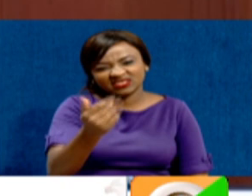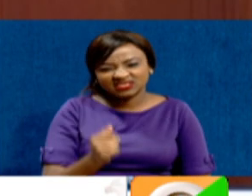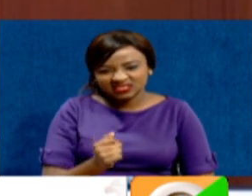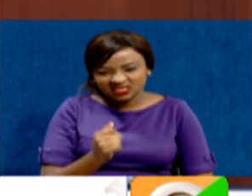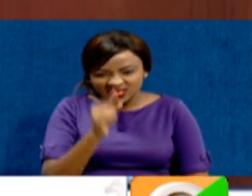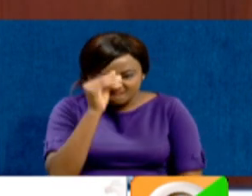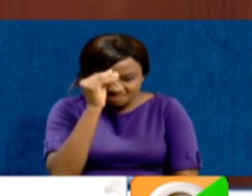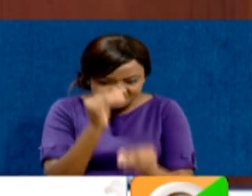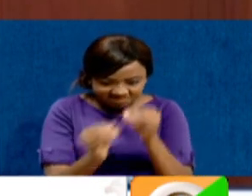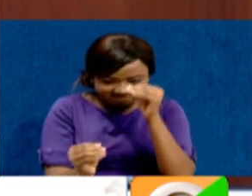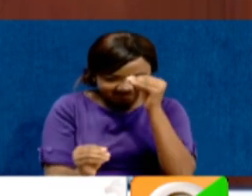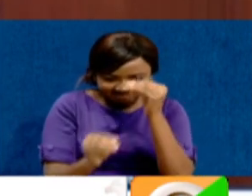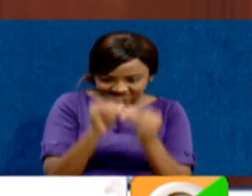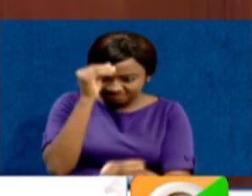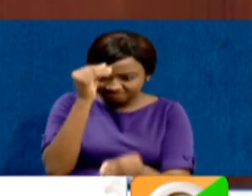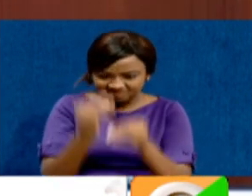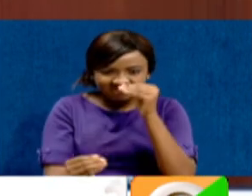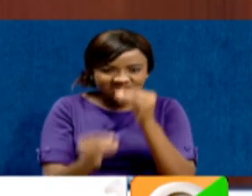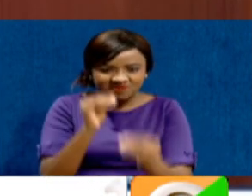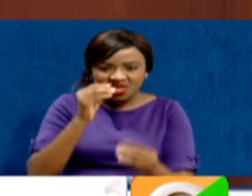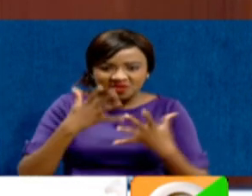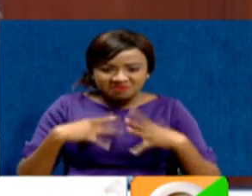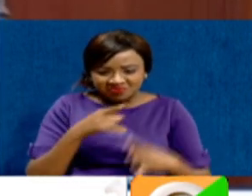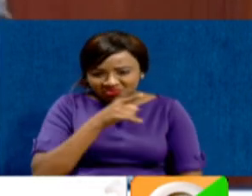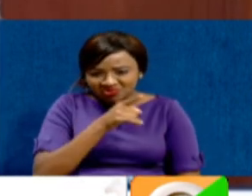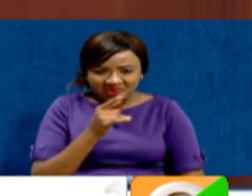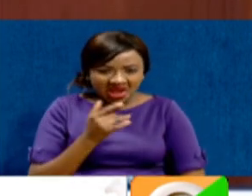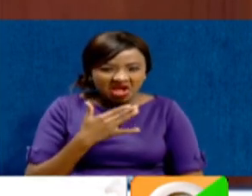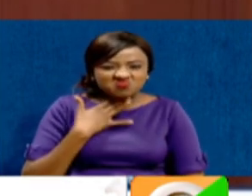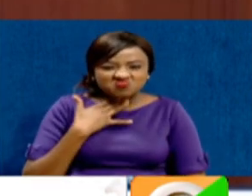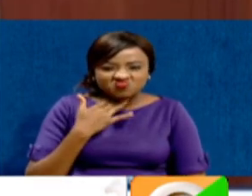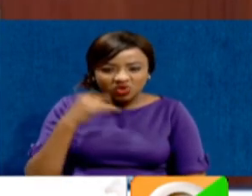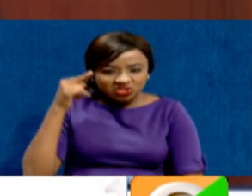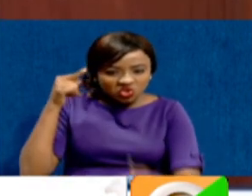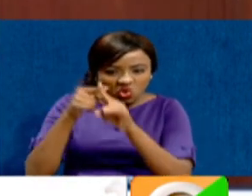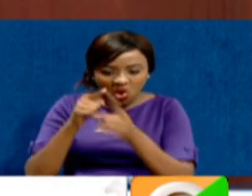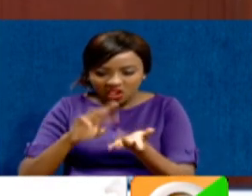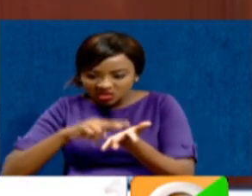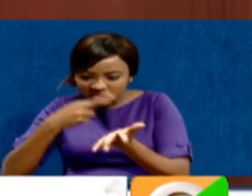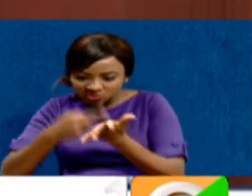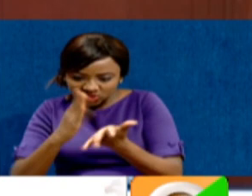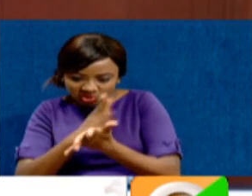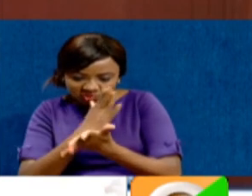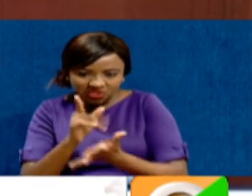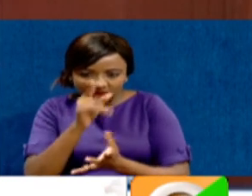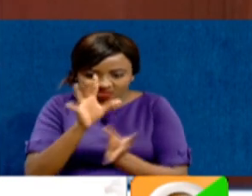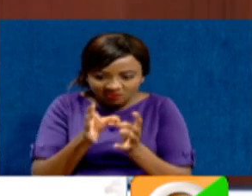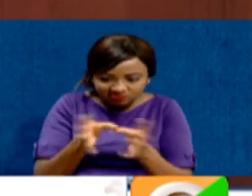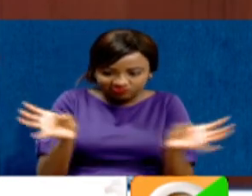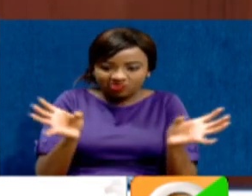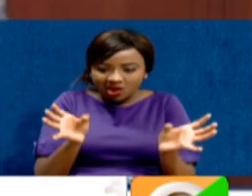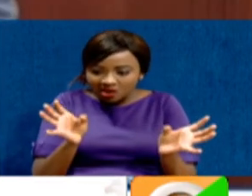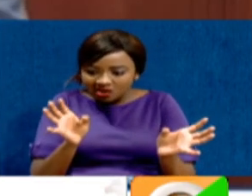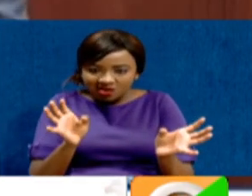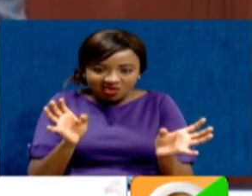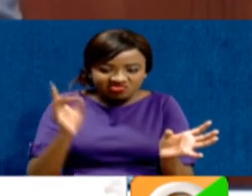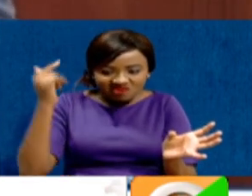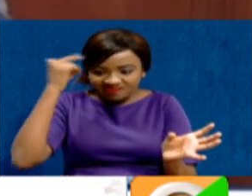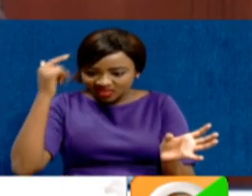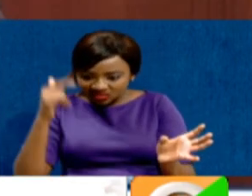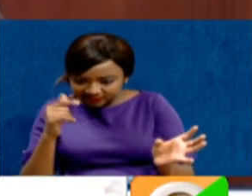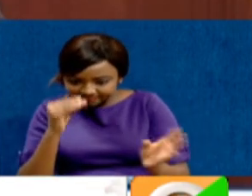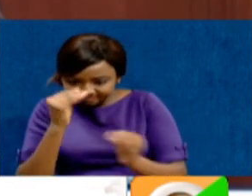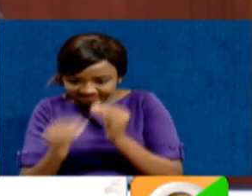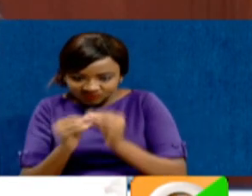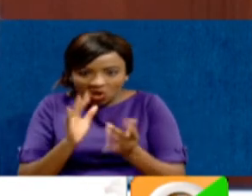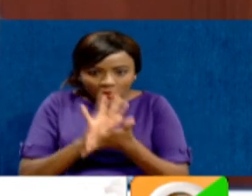Those who are peddling a dangerous formula of dividing revenue in this country are using. They think without